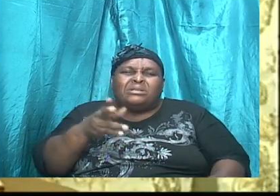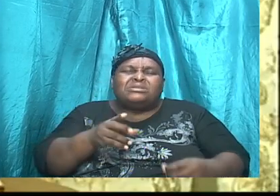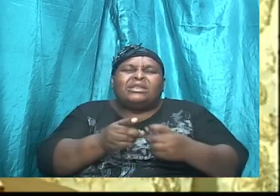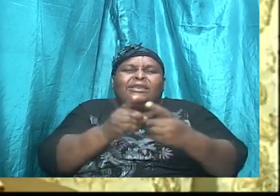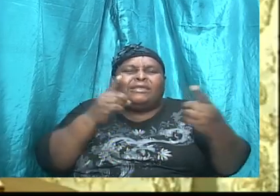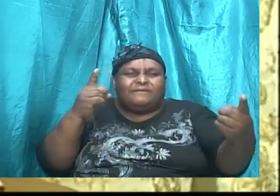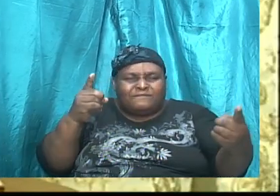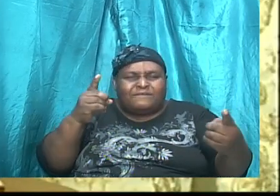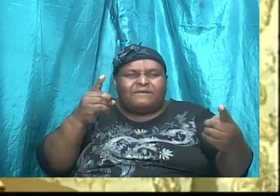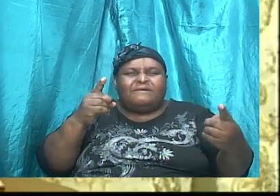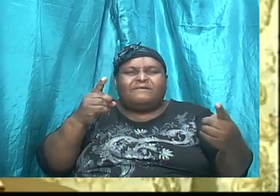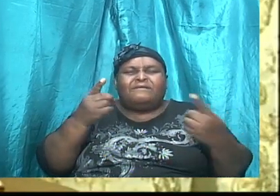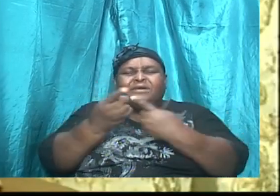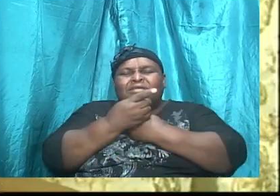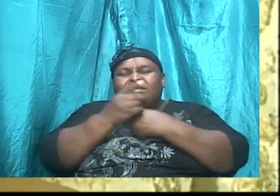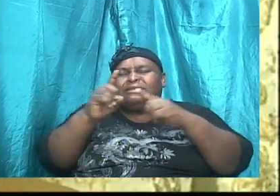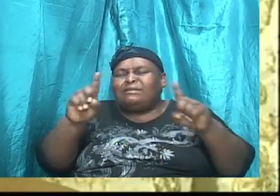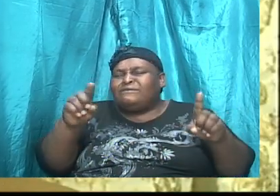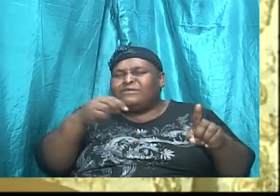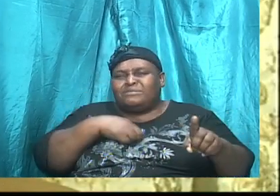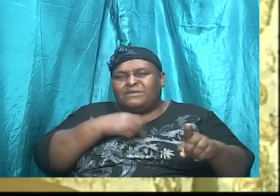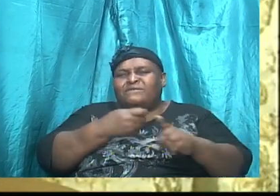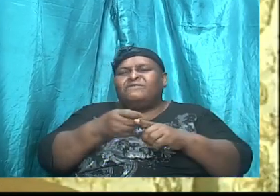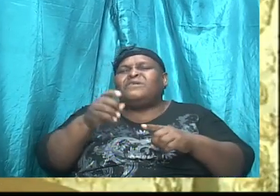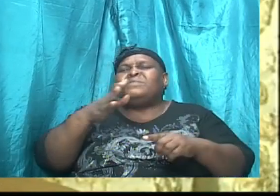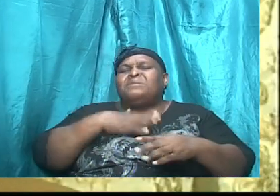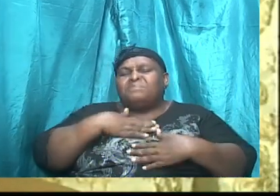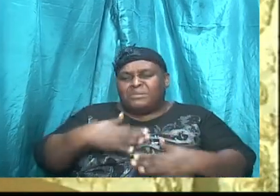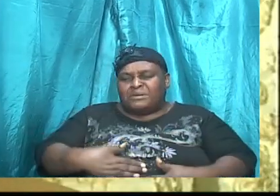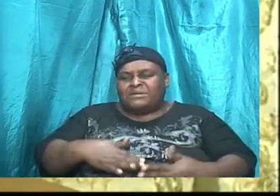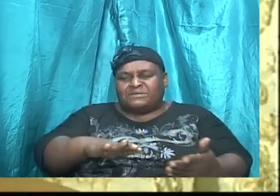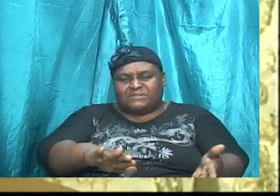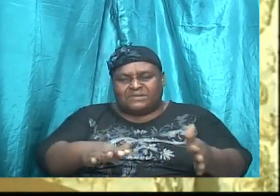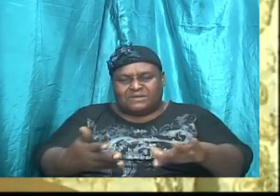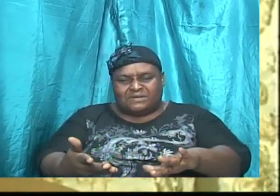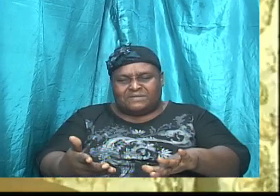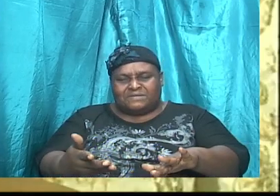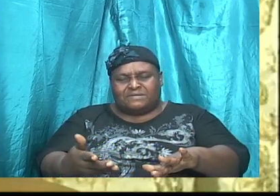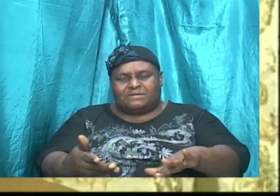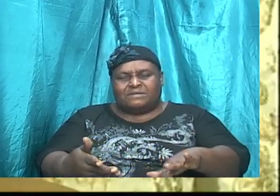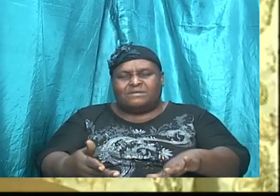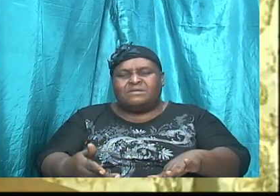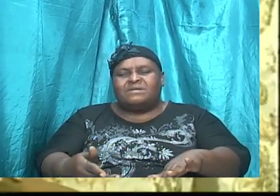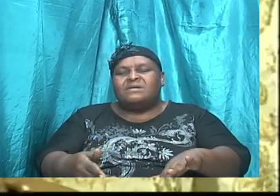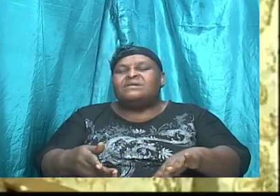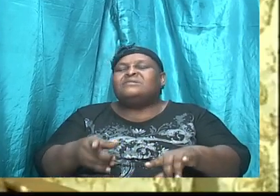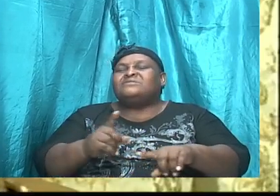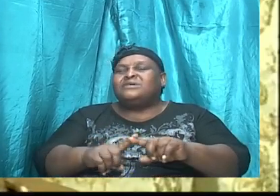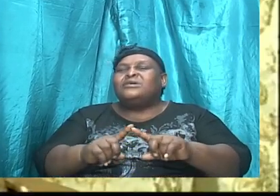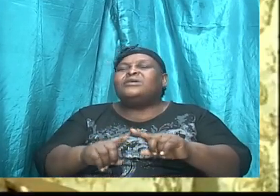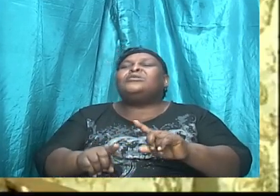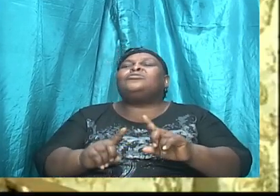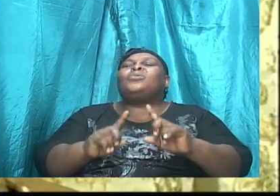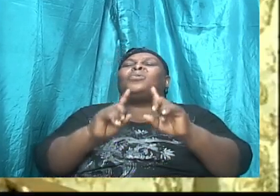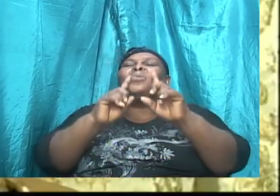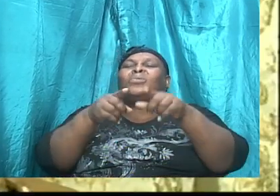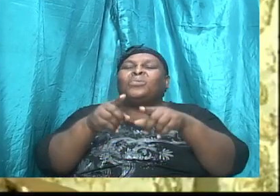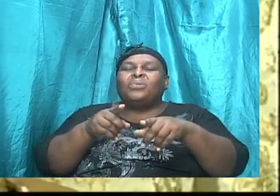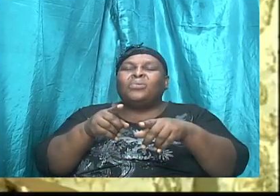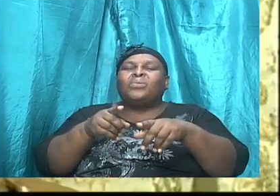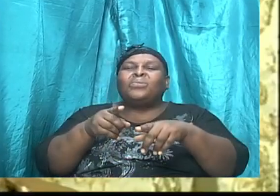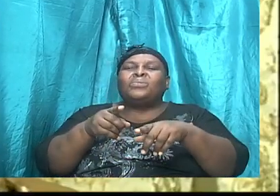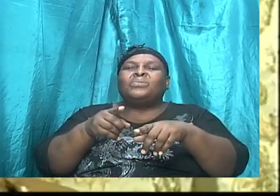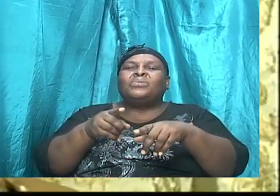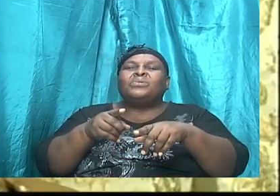body of this death. And then we jump over to Romans chapter 8.